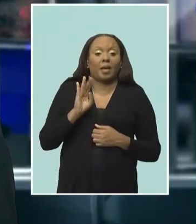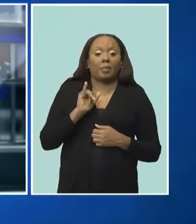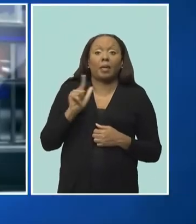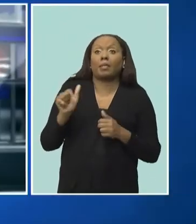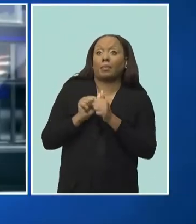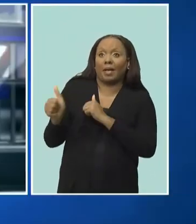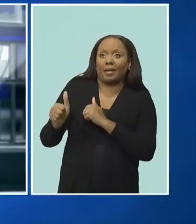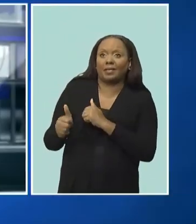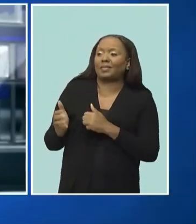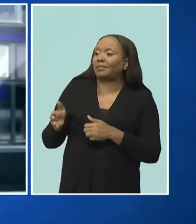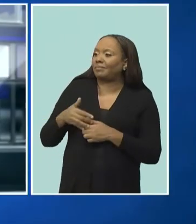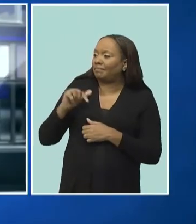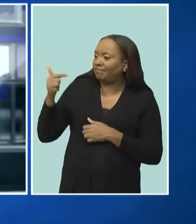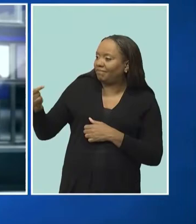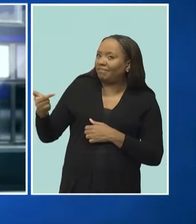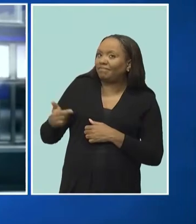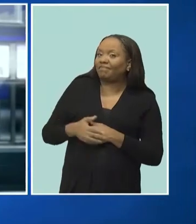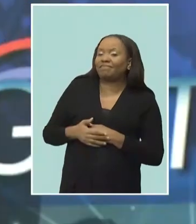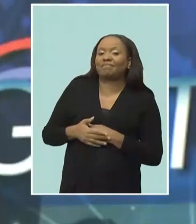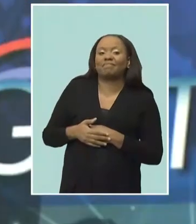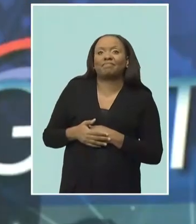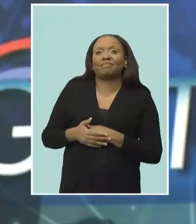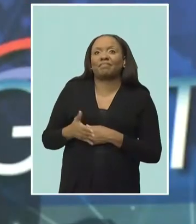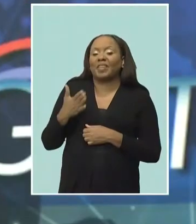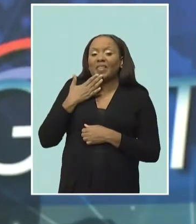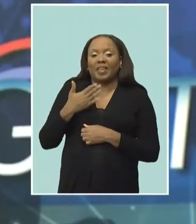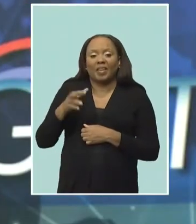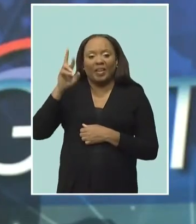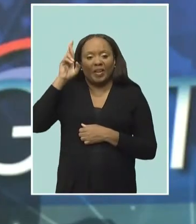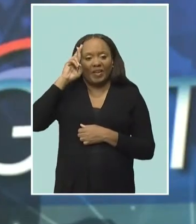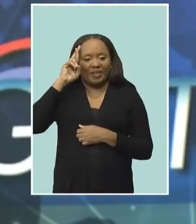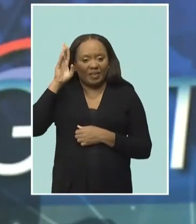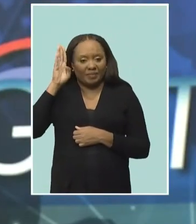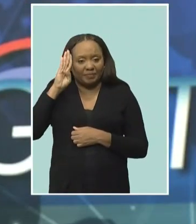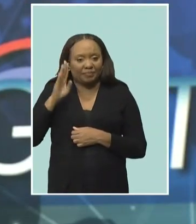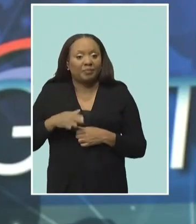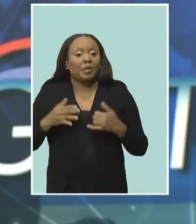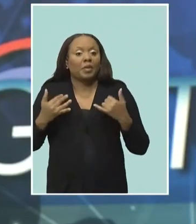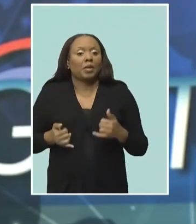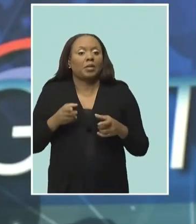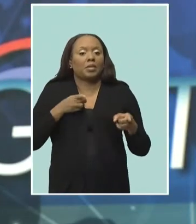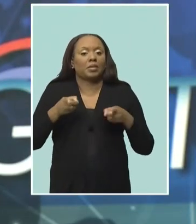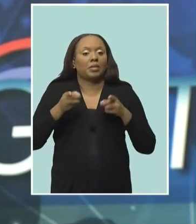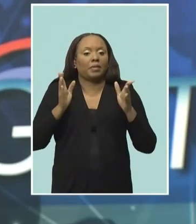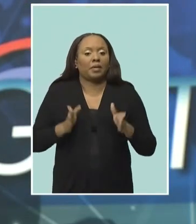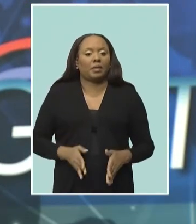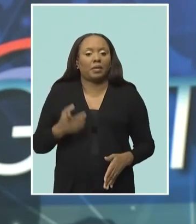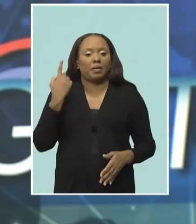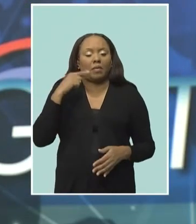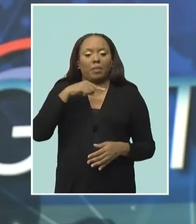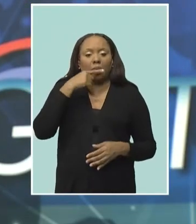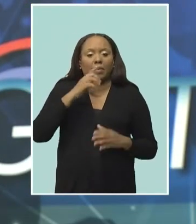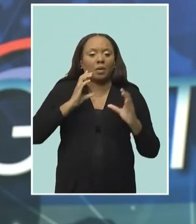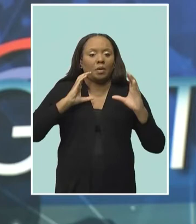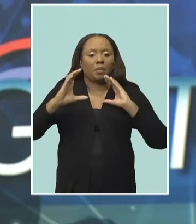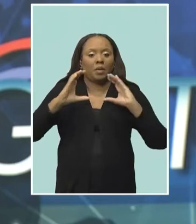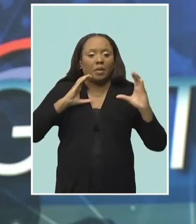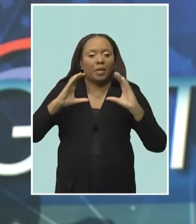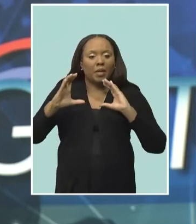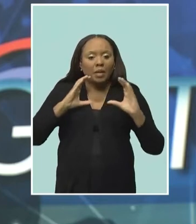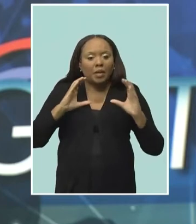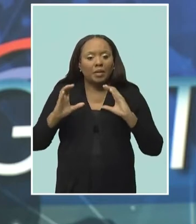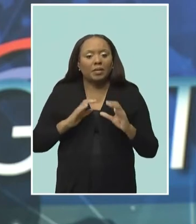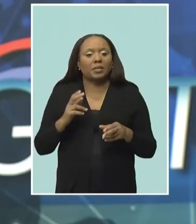passed. It's back to you. Thank you, Ryan. And with us now is the Director of Public Communications and Public Affairs at the Alliance